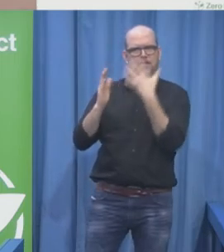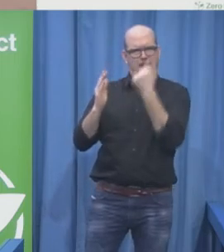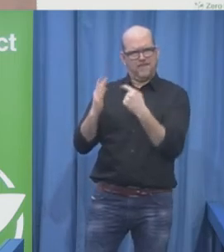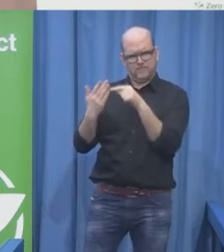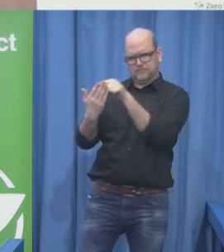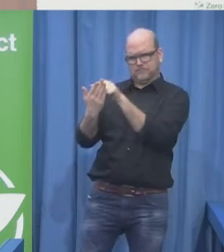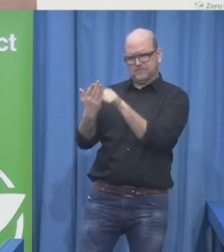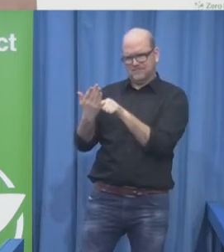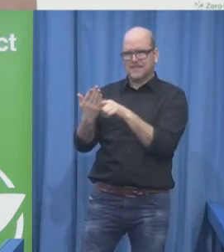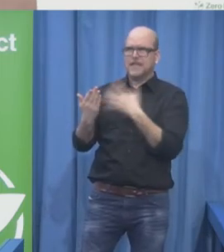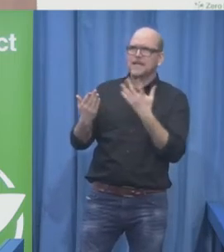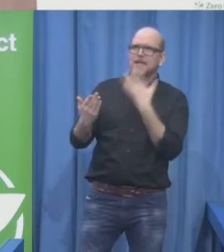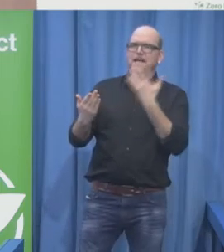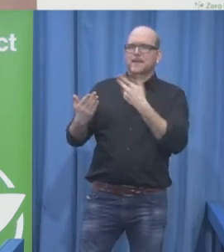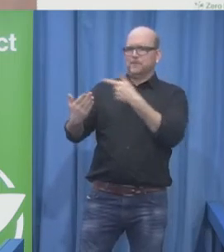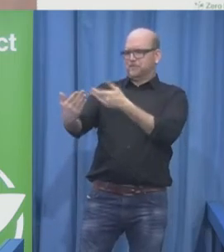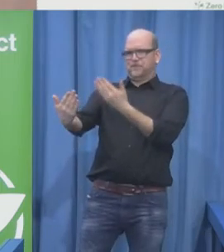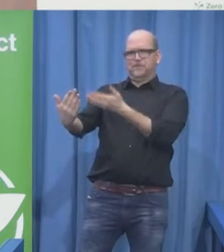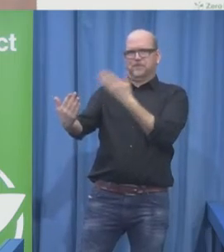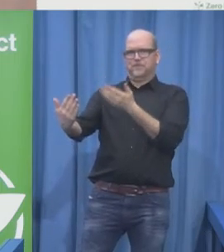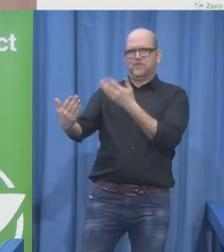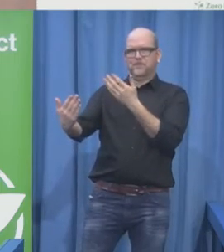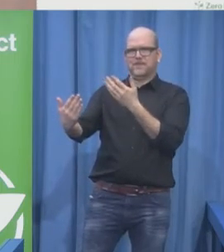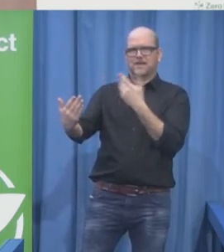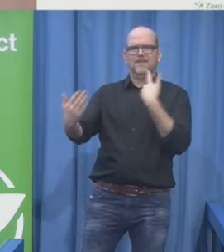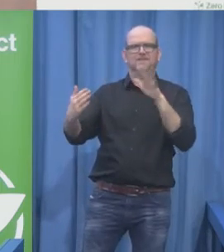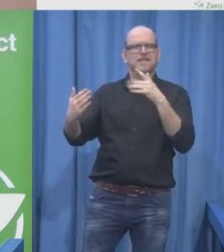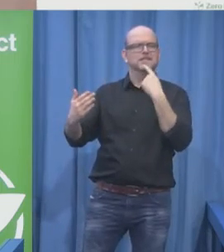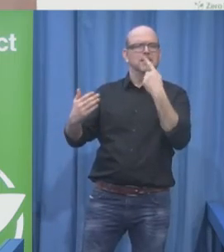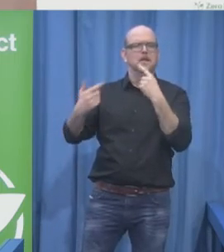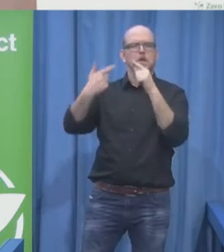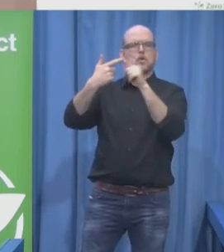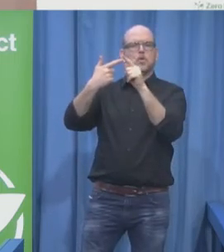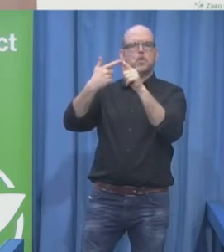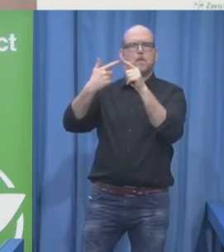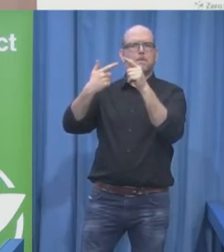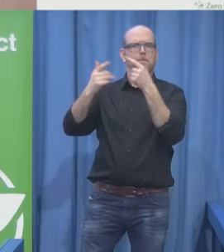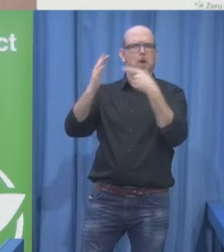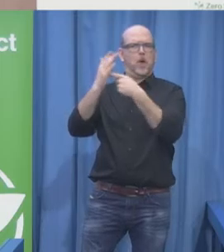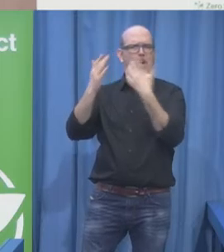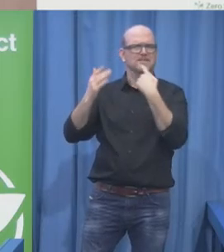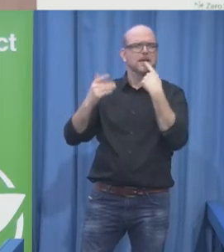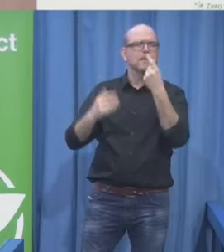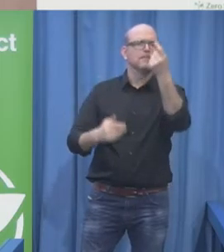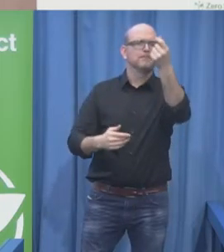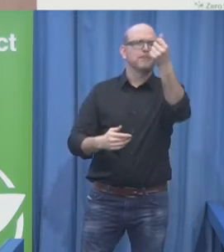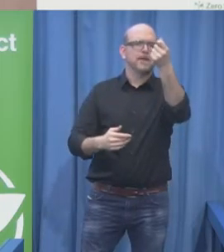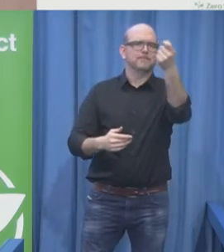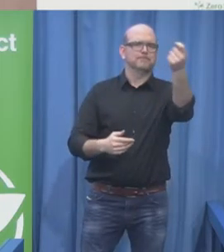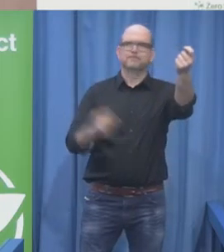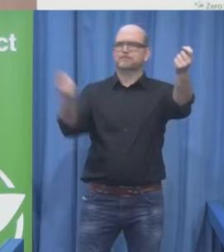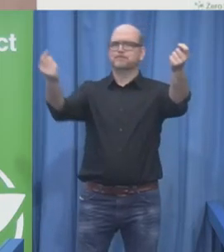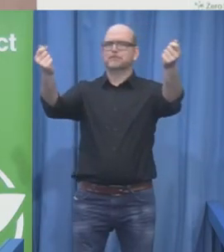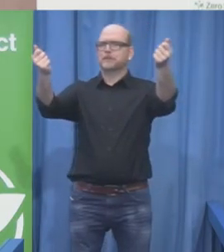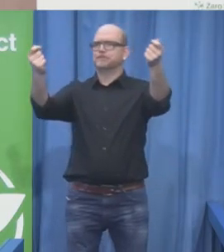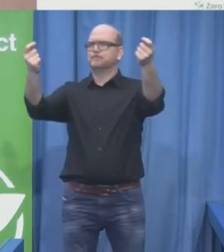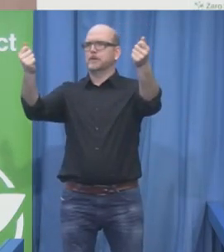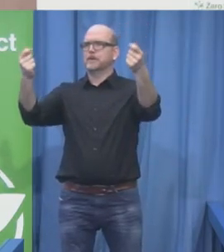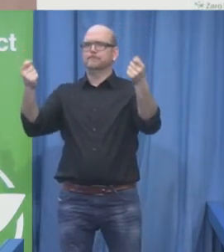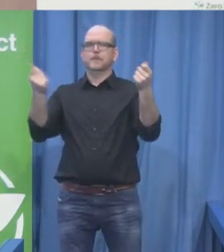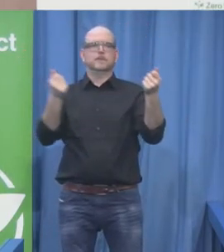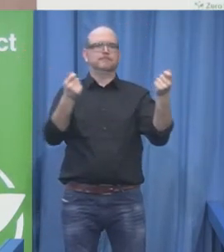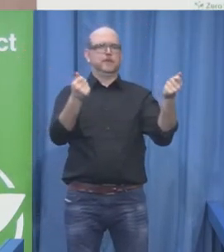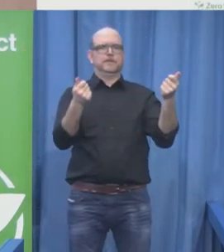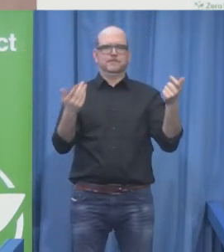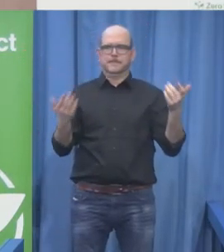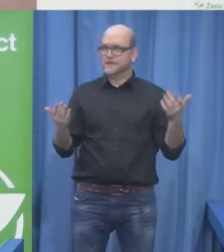costs. Available data and studies show that the cost for excluding persons with disabilities in